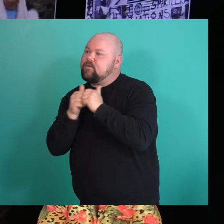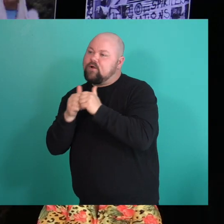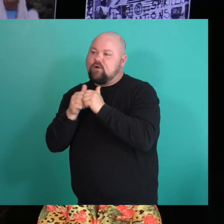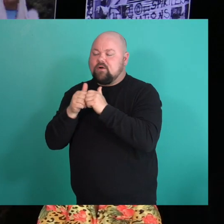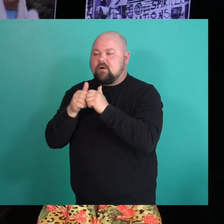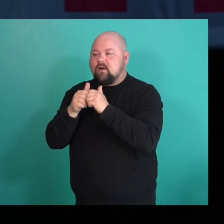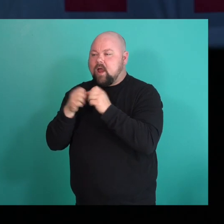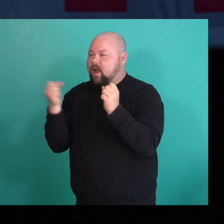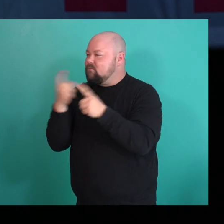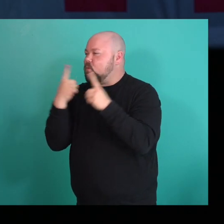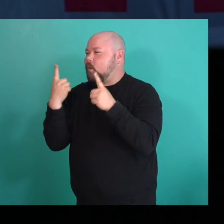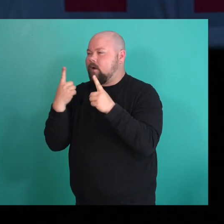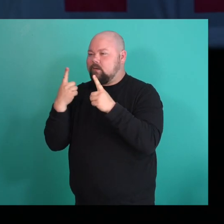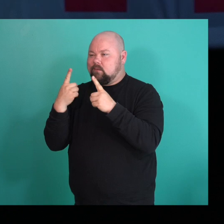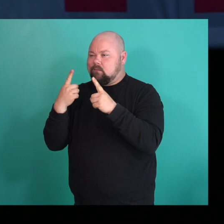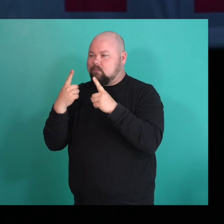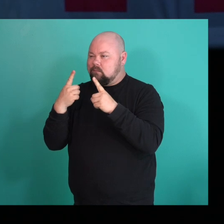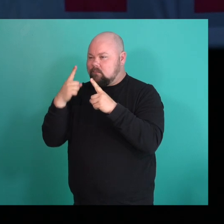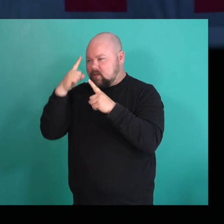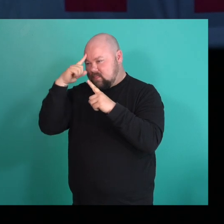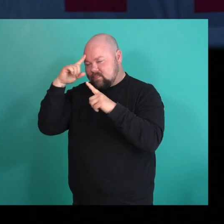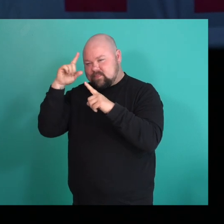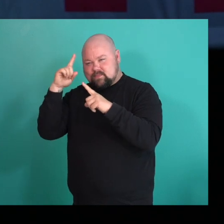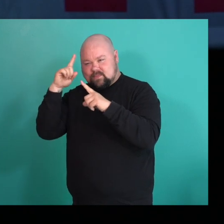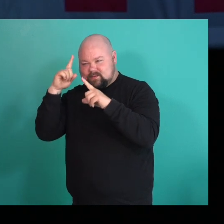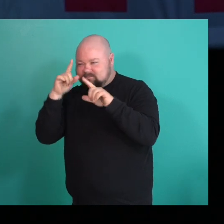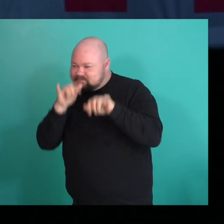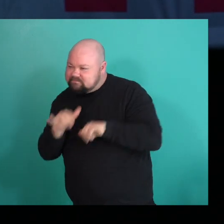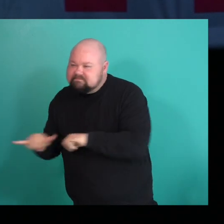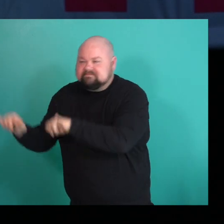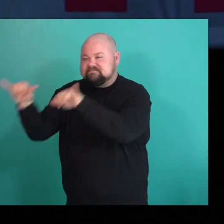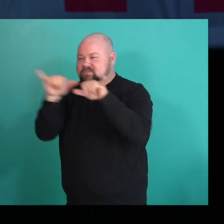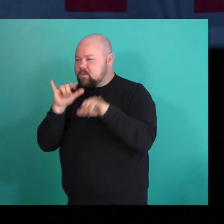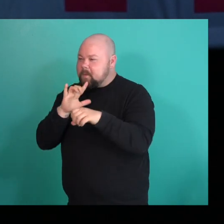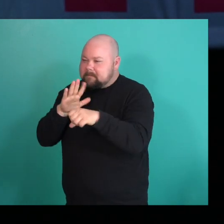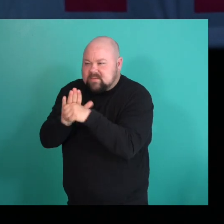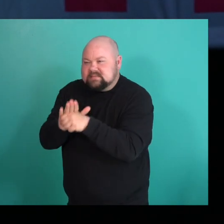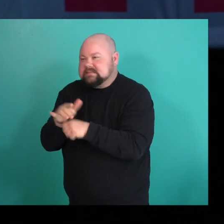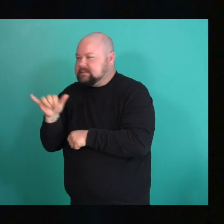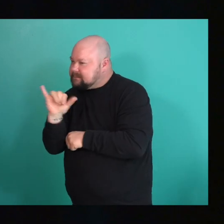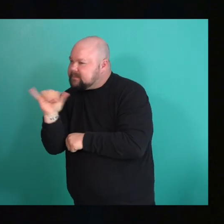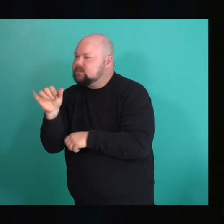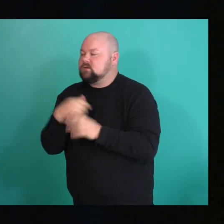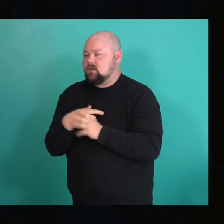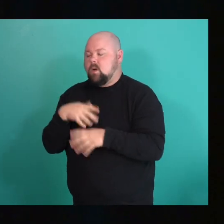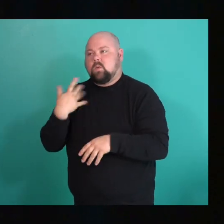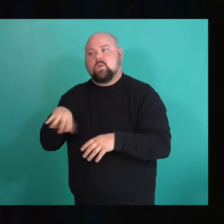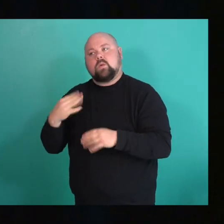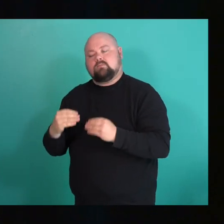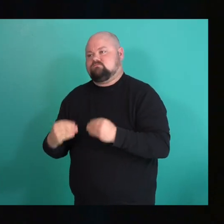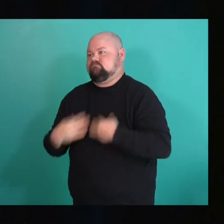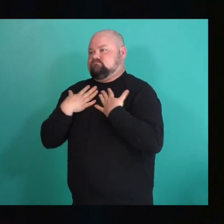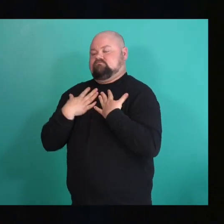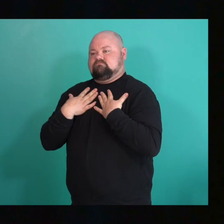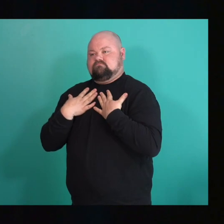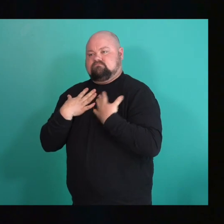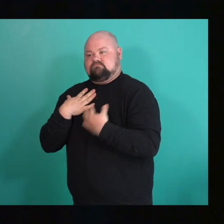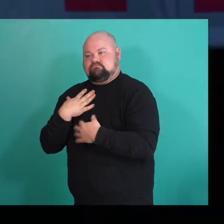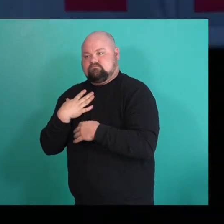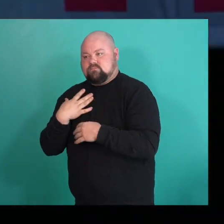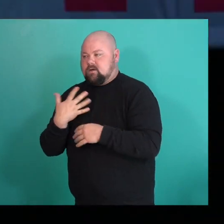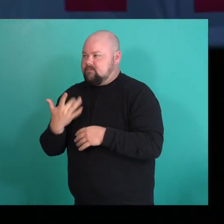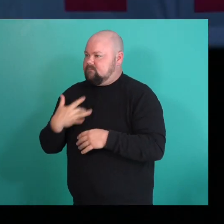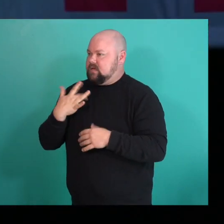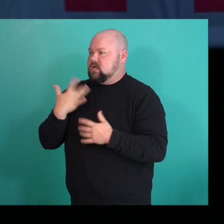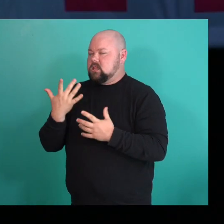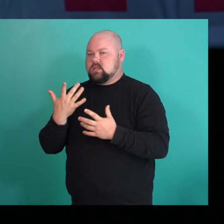similar kind of beliefs and commitments. And it was extremely empowering to actually be so